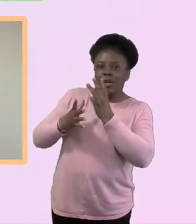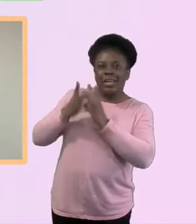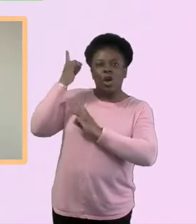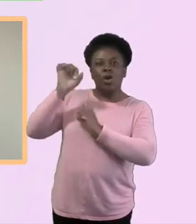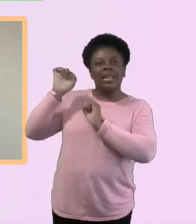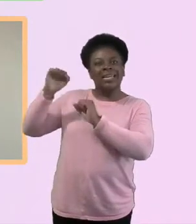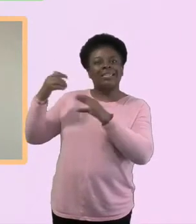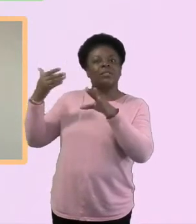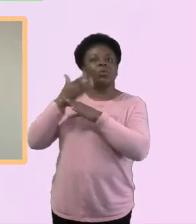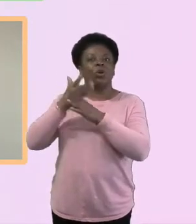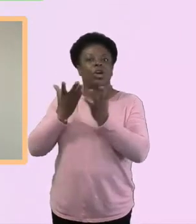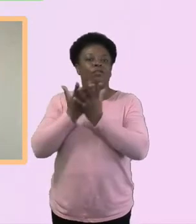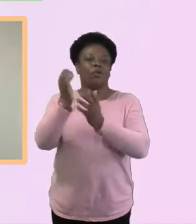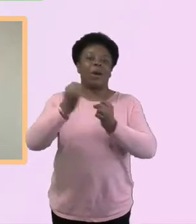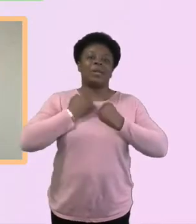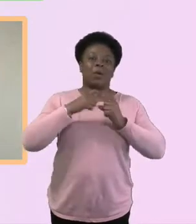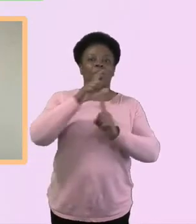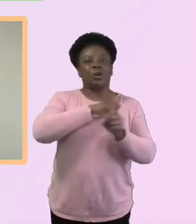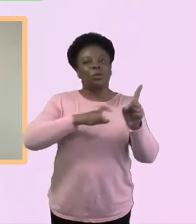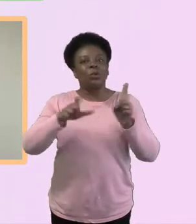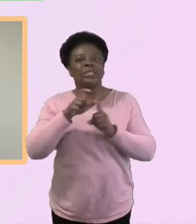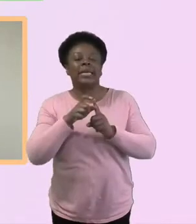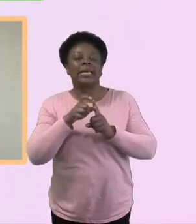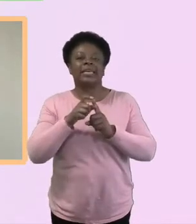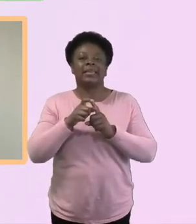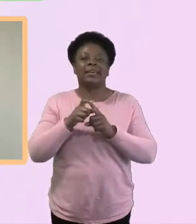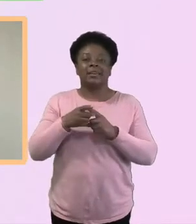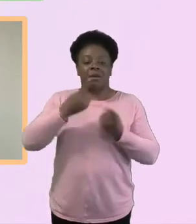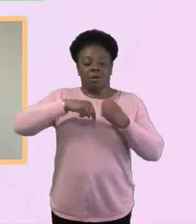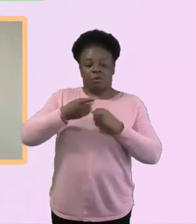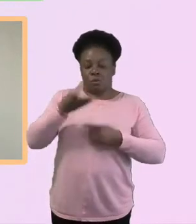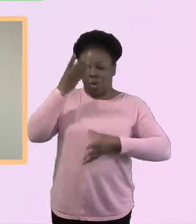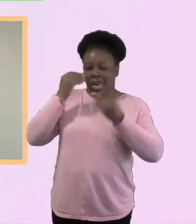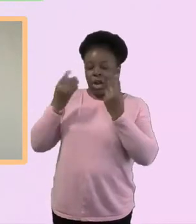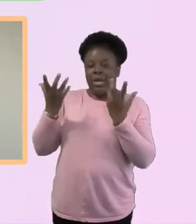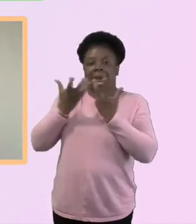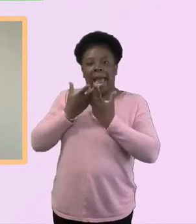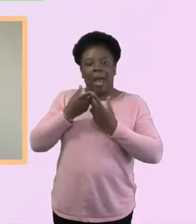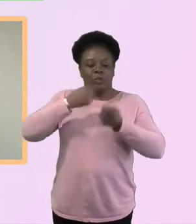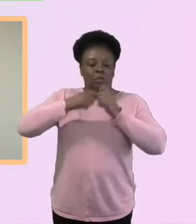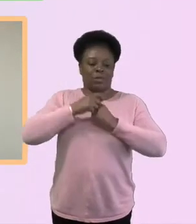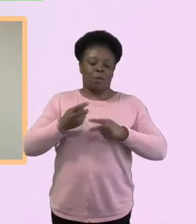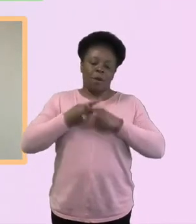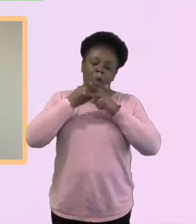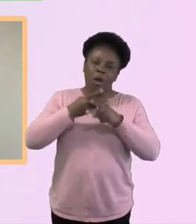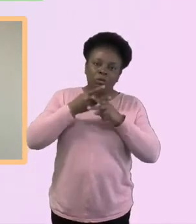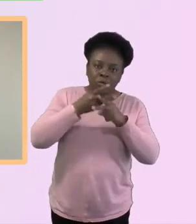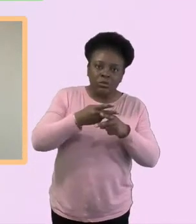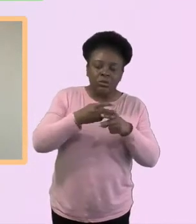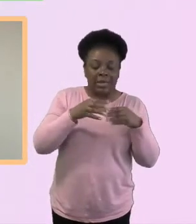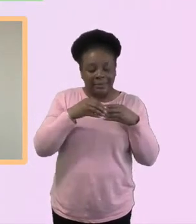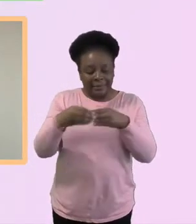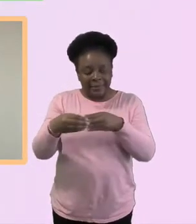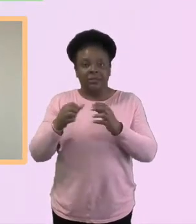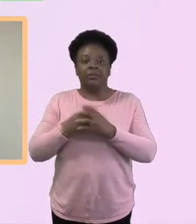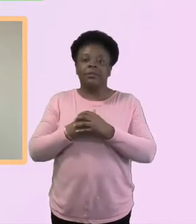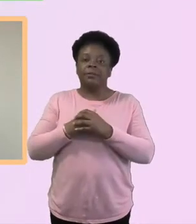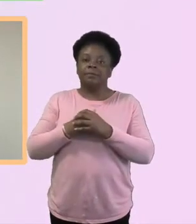learning to be guests, not hosts. That's that lane. And not imposing, but